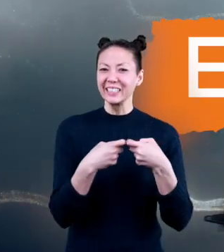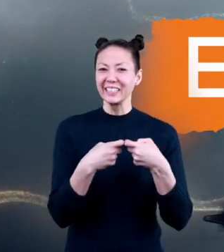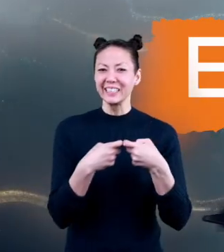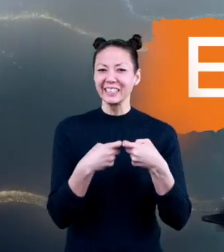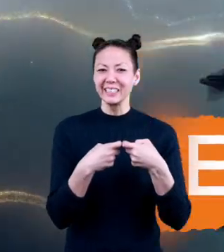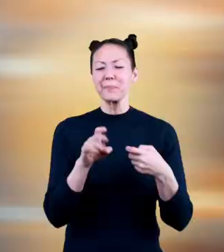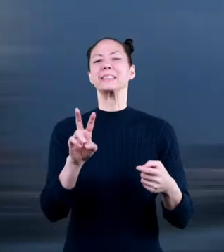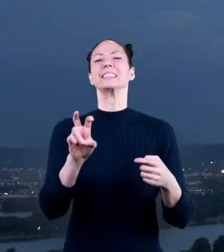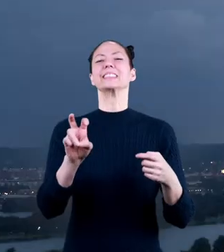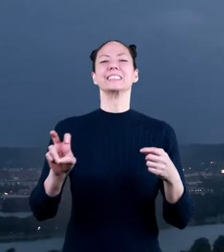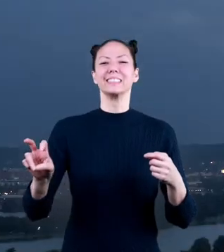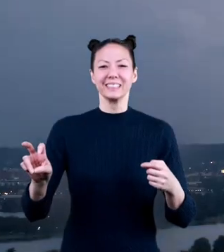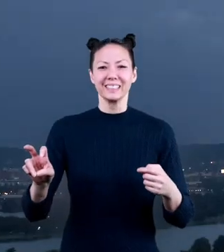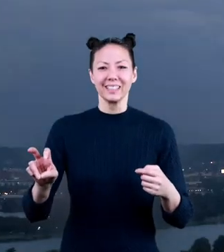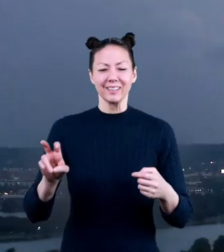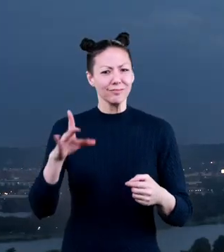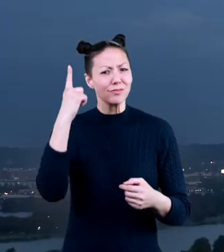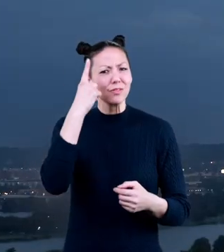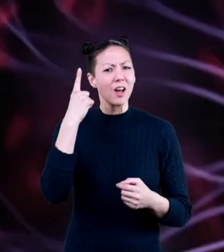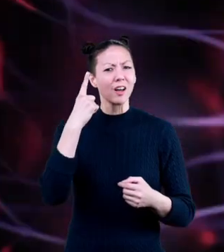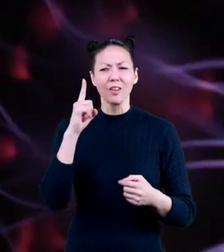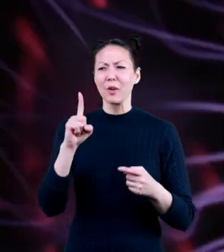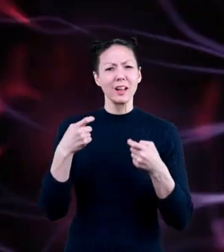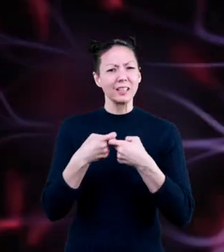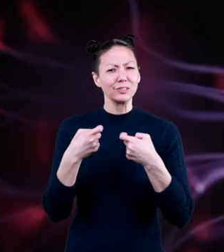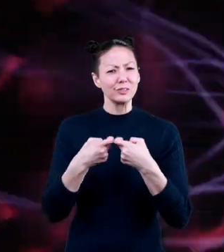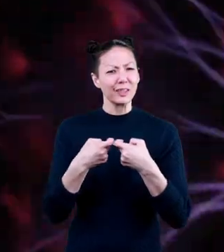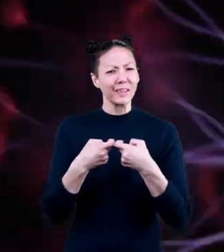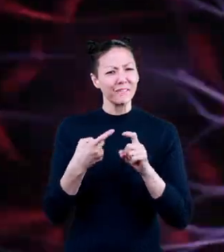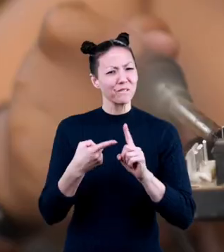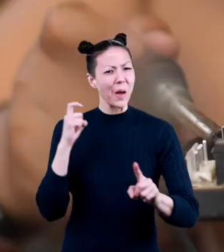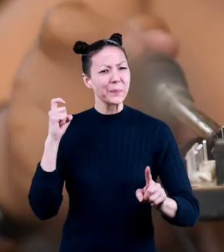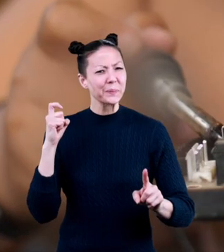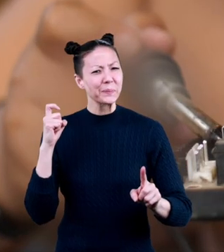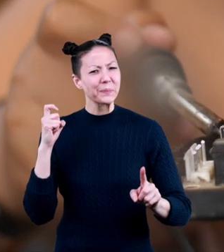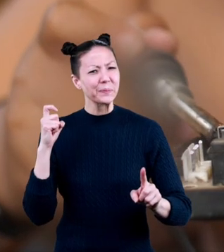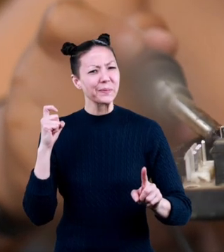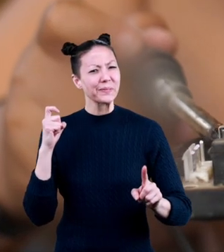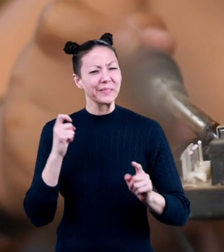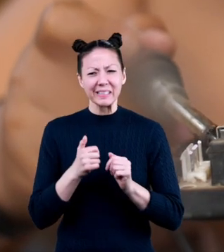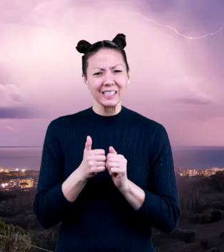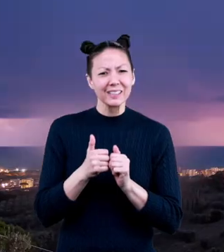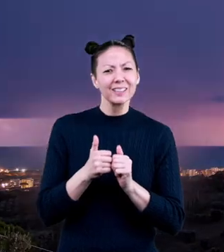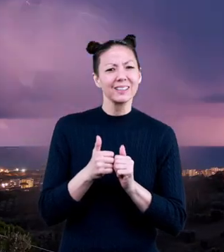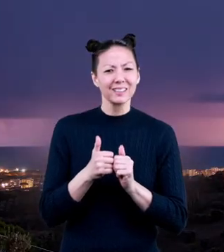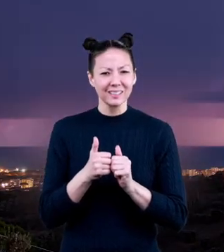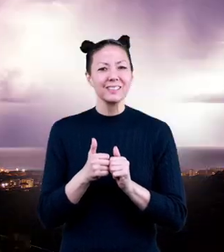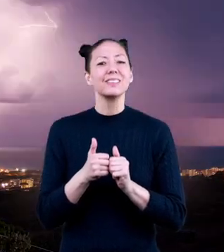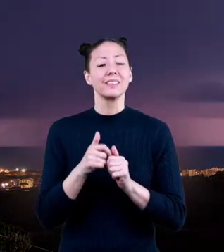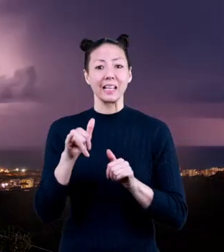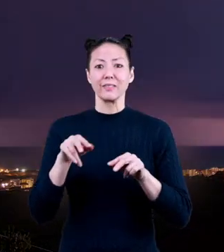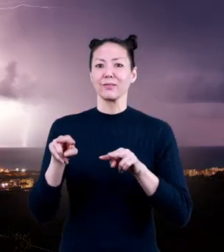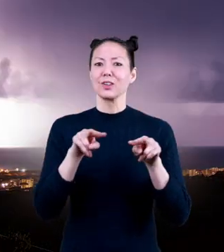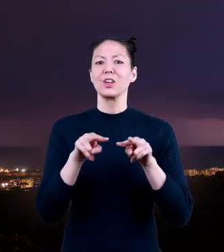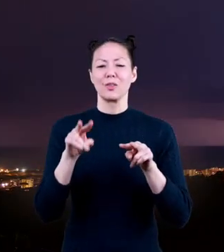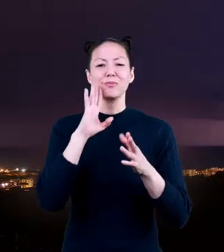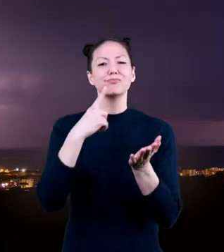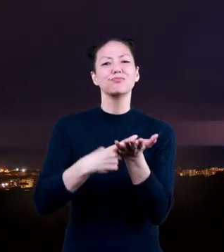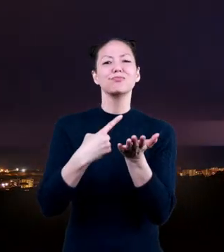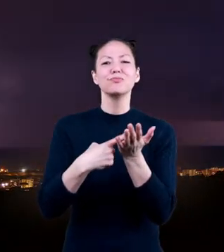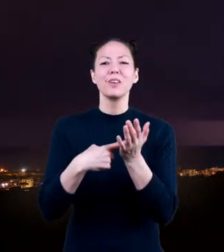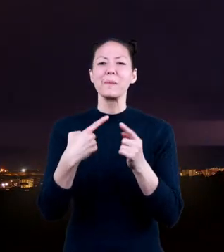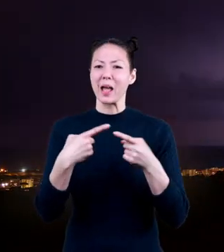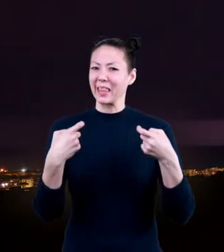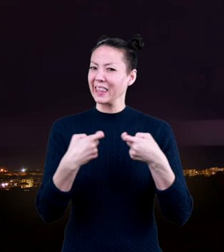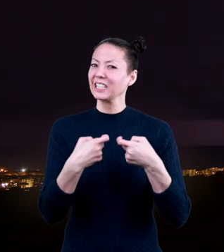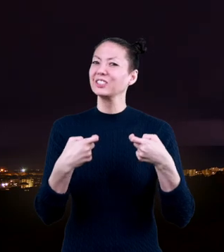Electricity. Have you ever wondered what electricity is and where it comes from? In this video, we are going to talk about